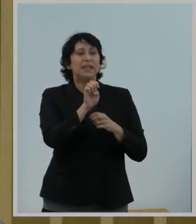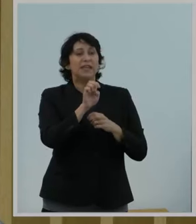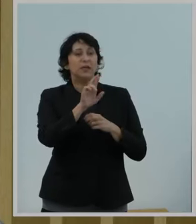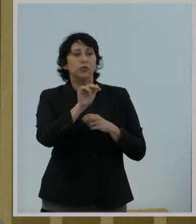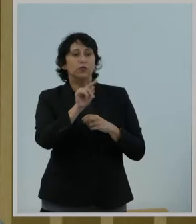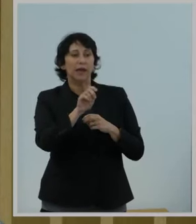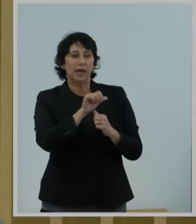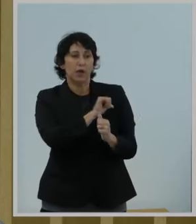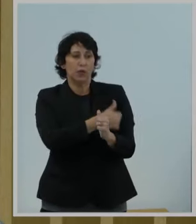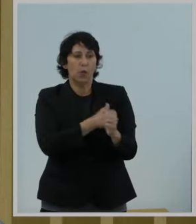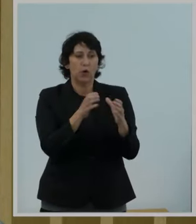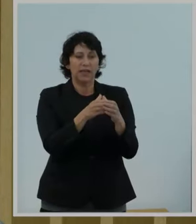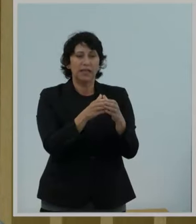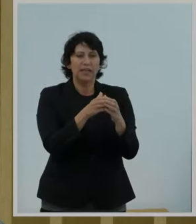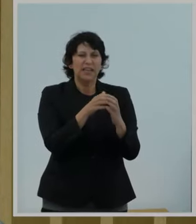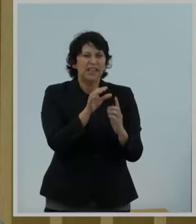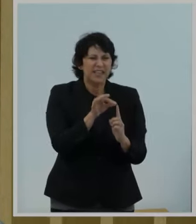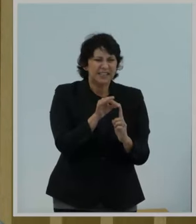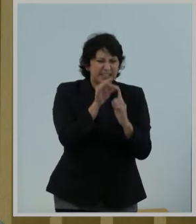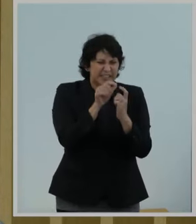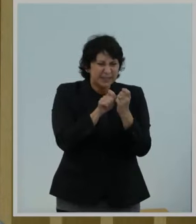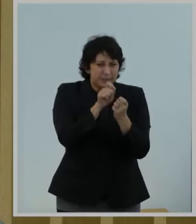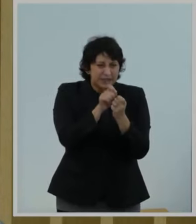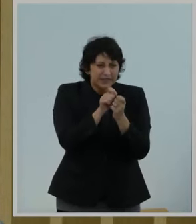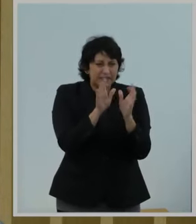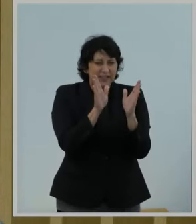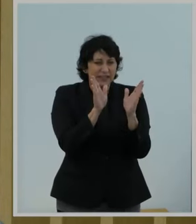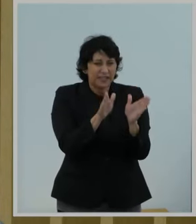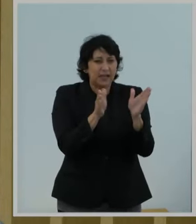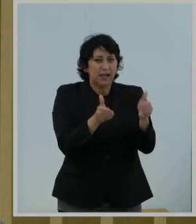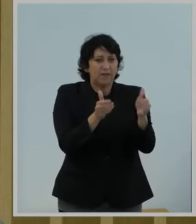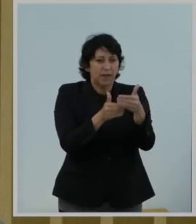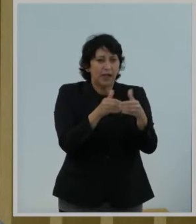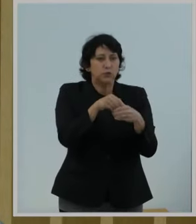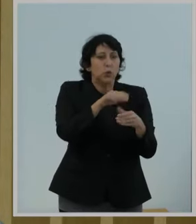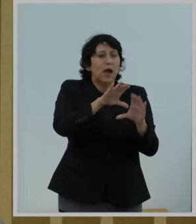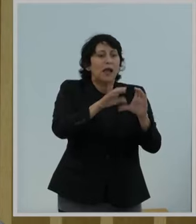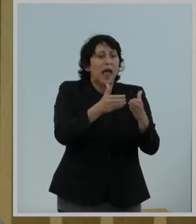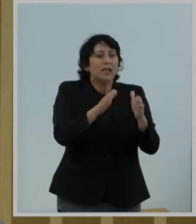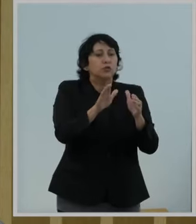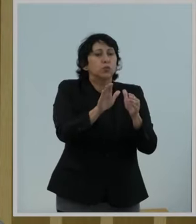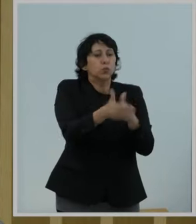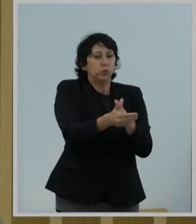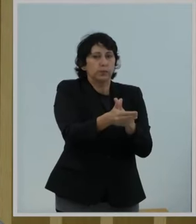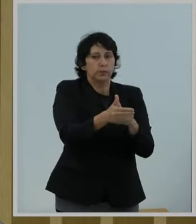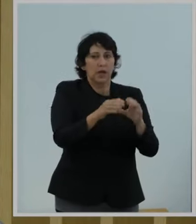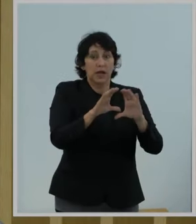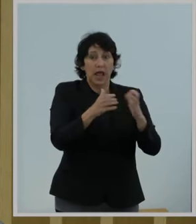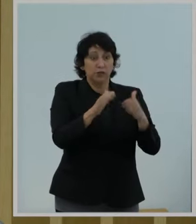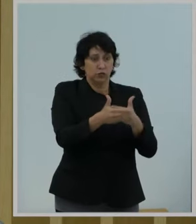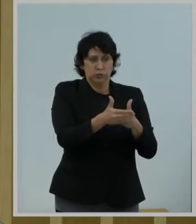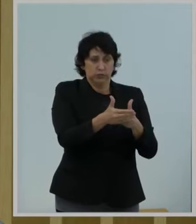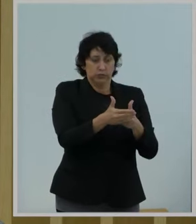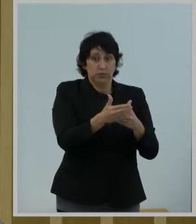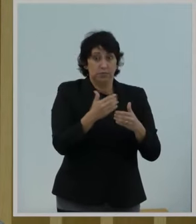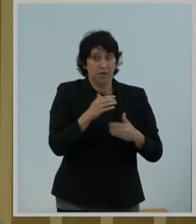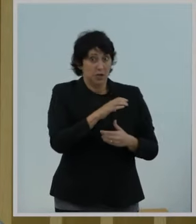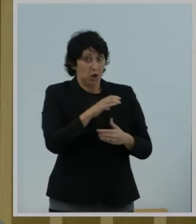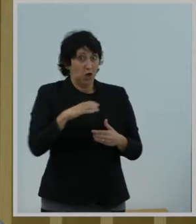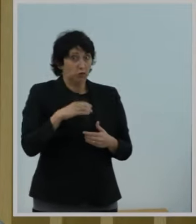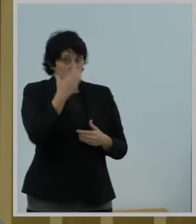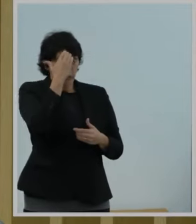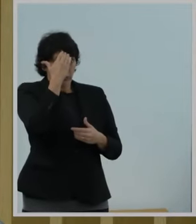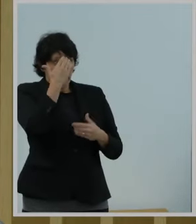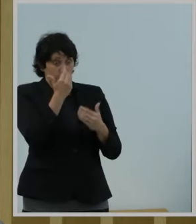is explicitly confined to classrooms, end quote. And Congress is clearly aware of this